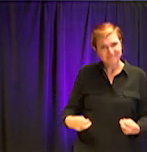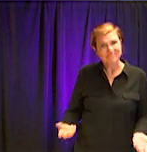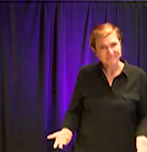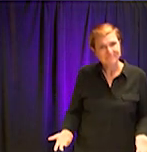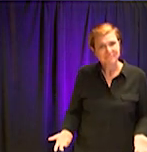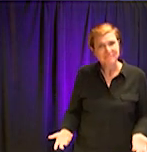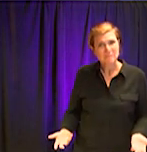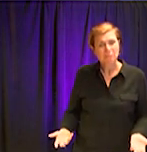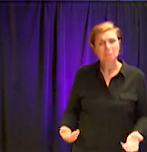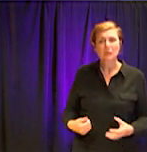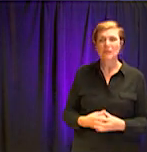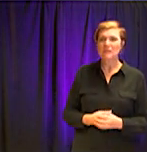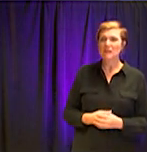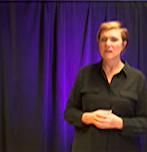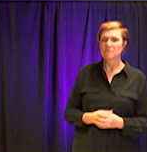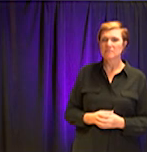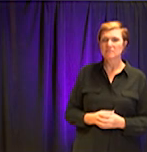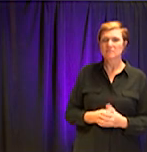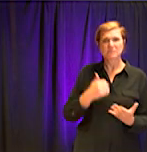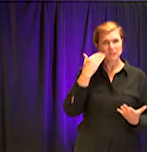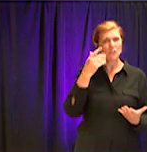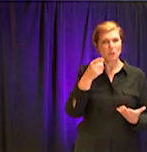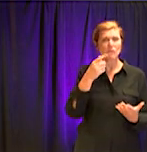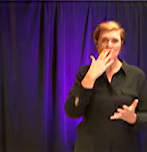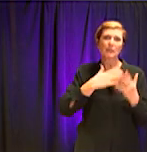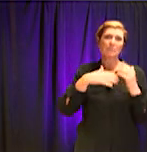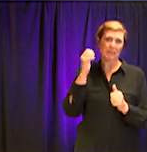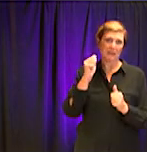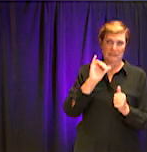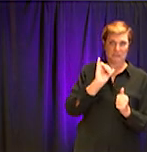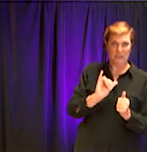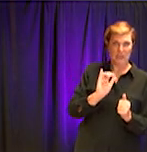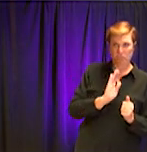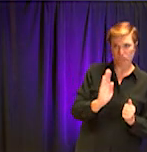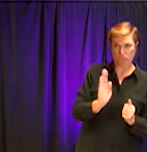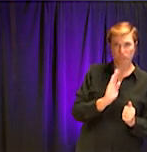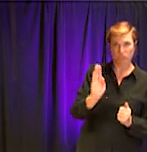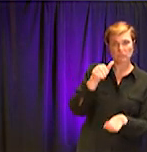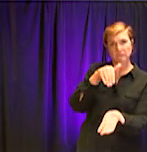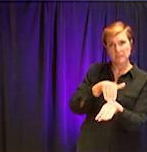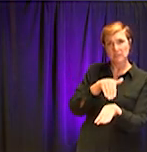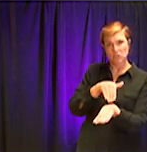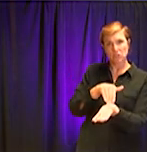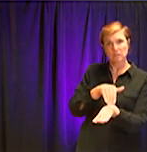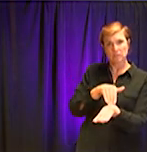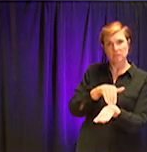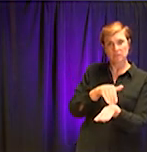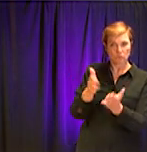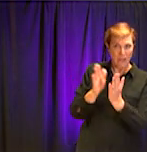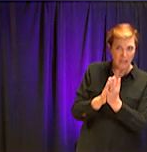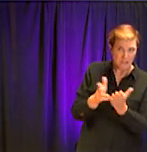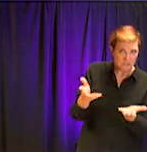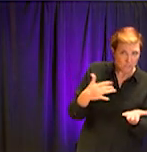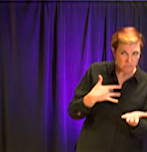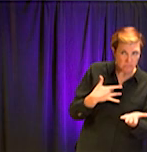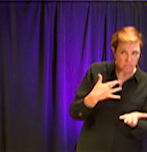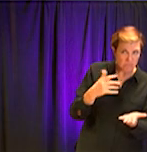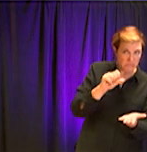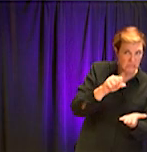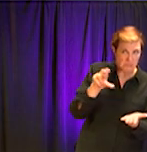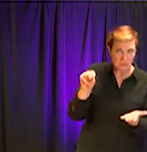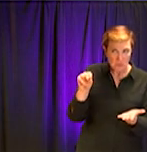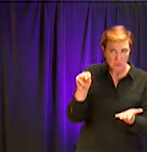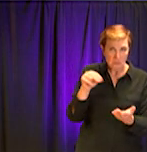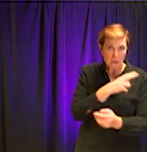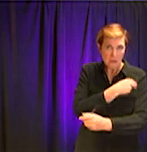person's relationship with their physician. And I wouldn't do anything that would dissuade them from calling their doctor to get some advice. So very quickly, before we go